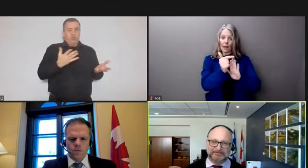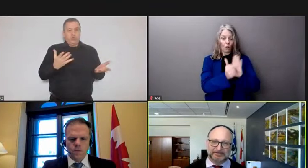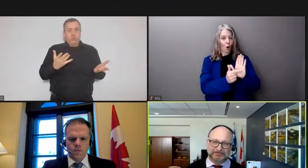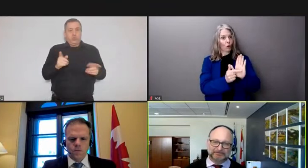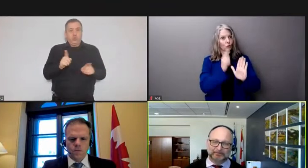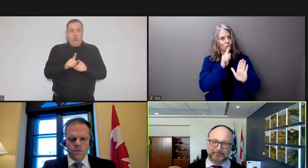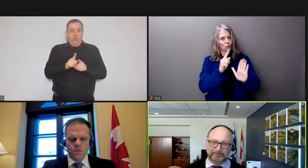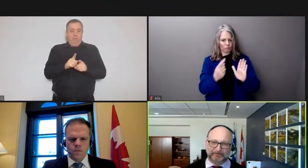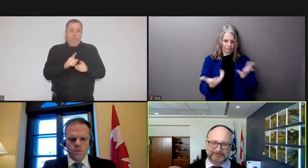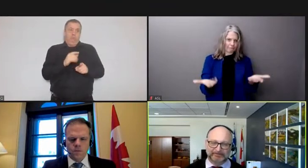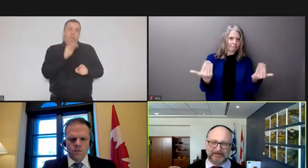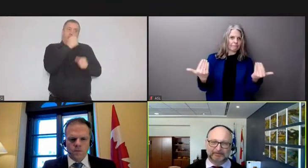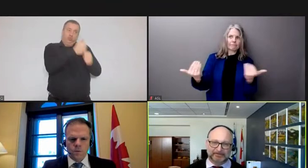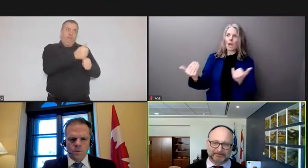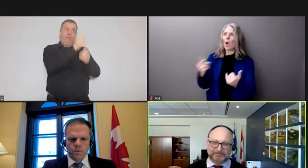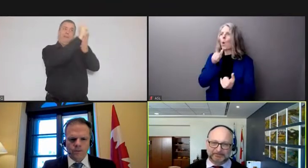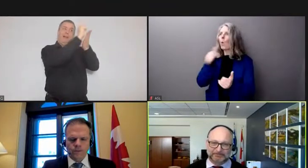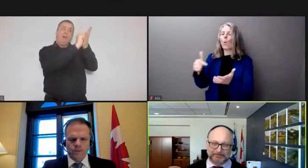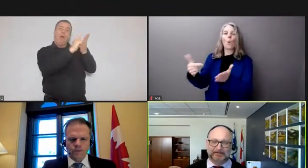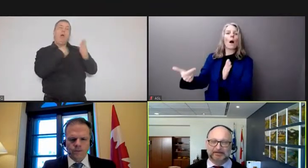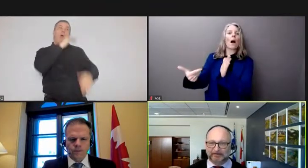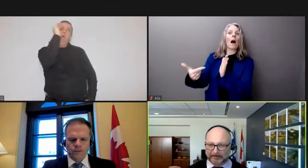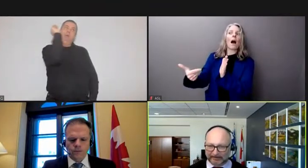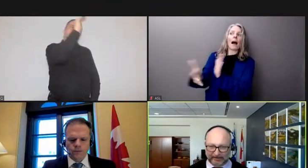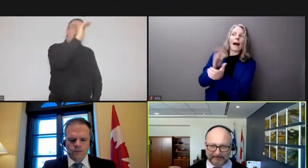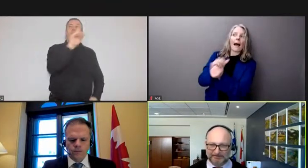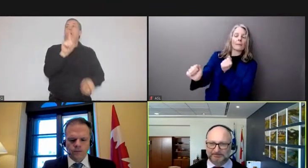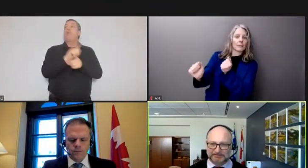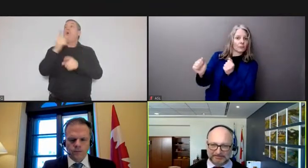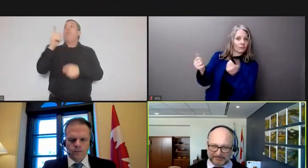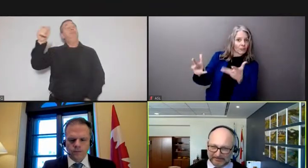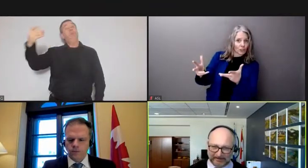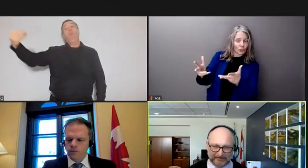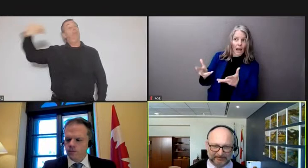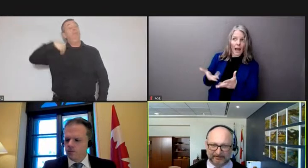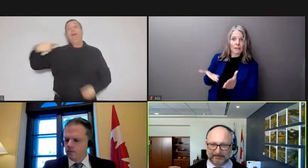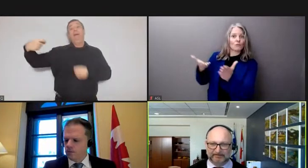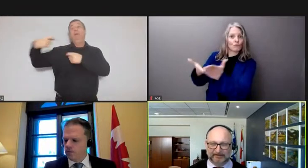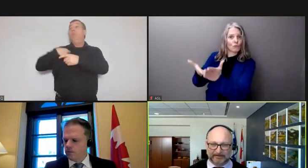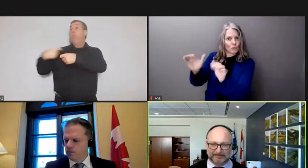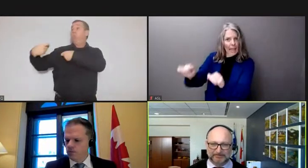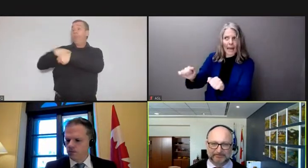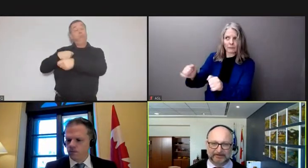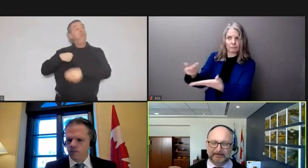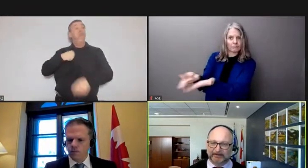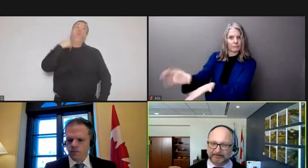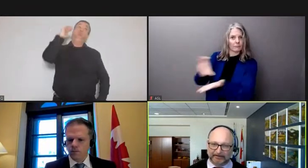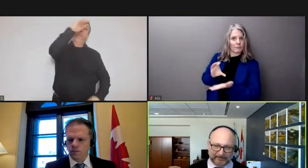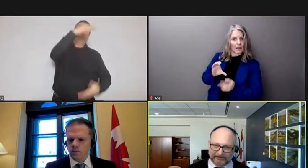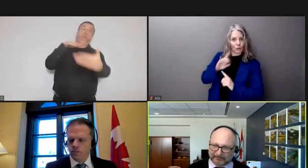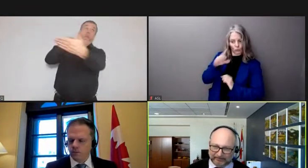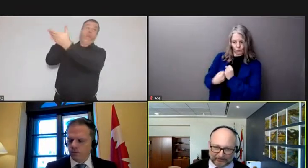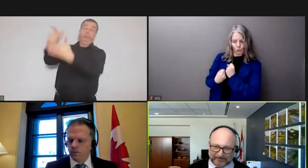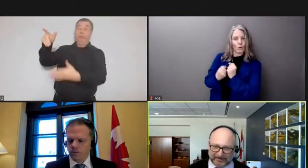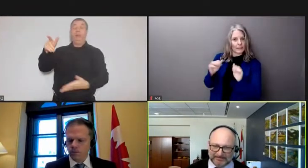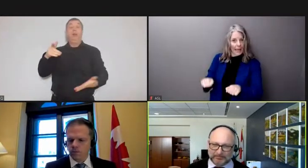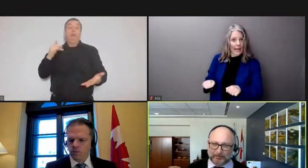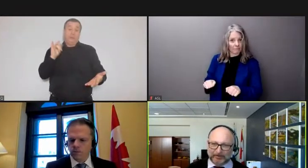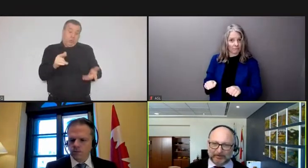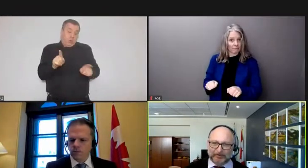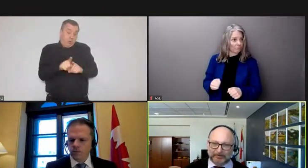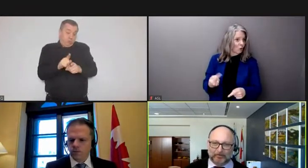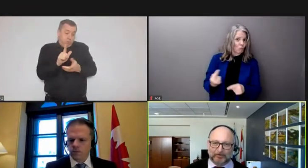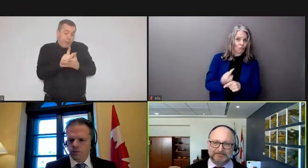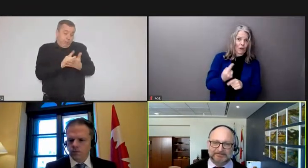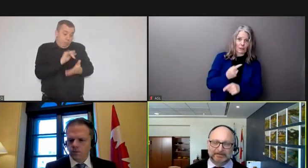compensation from the people that did the damage and that's what they're doing here and getting injunctions and and and that sort of thing and those cases will be